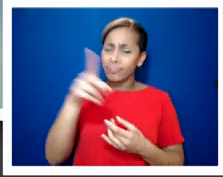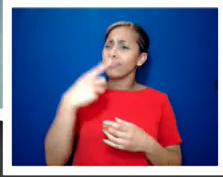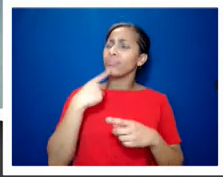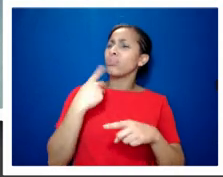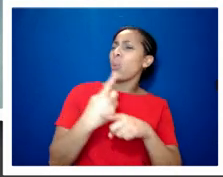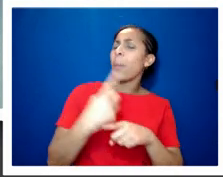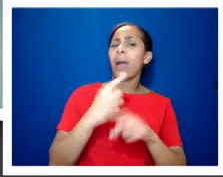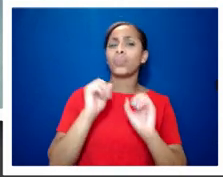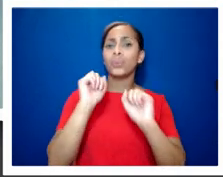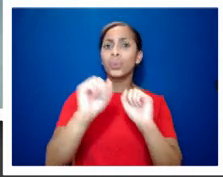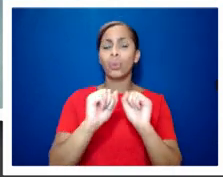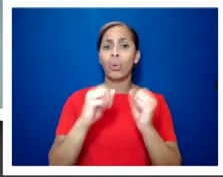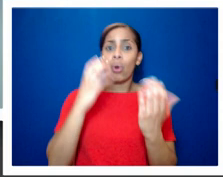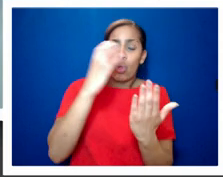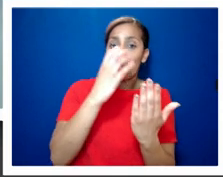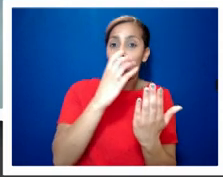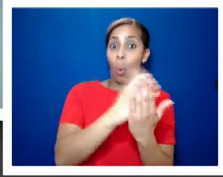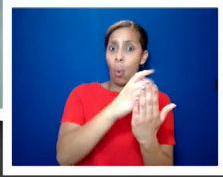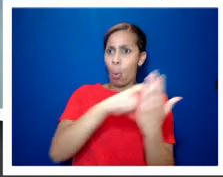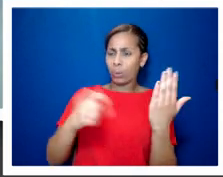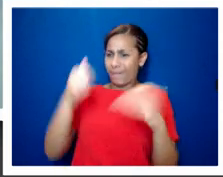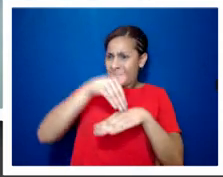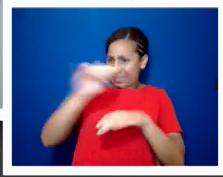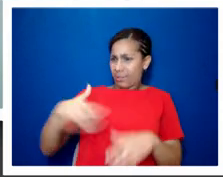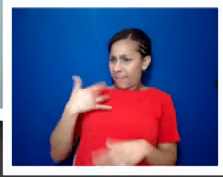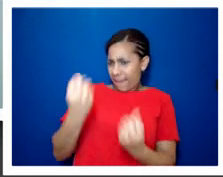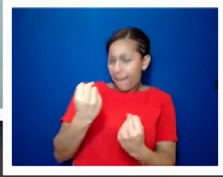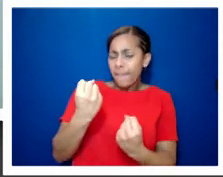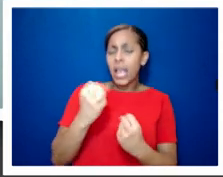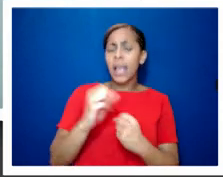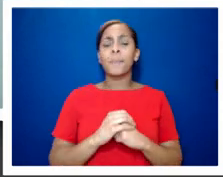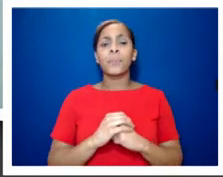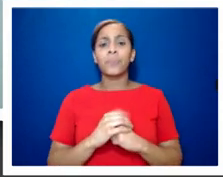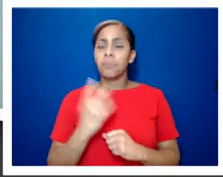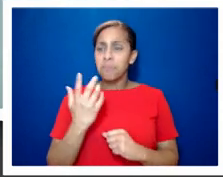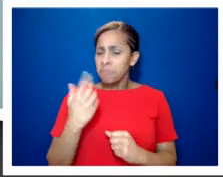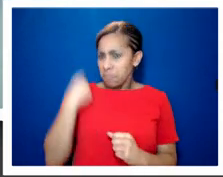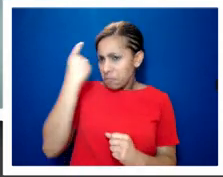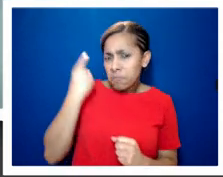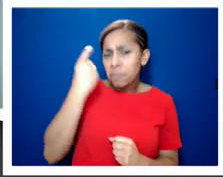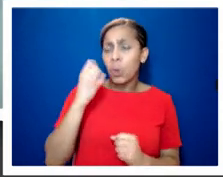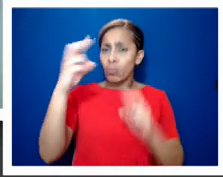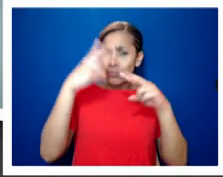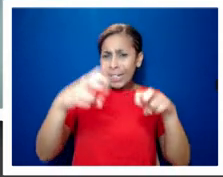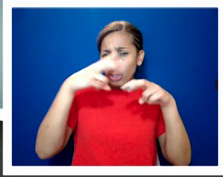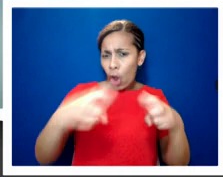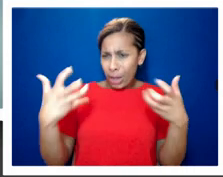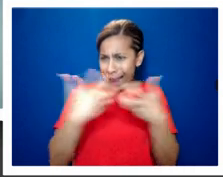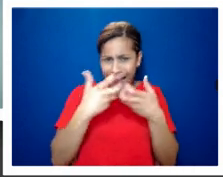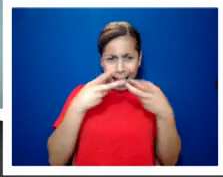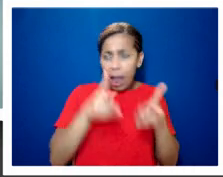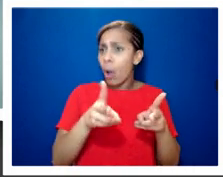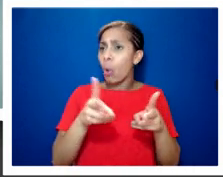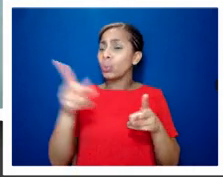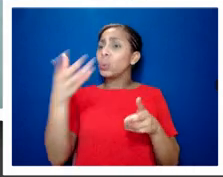that the clause had put up um how did you how did you approach the research was it archival